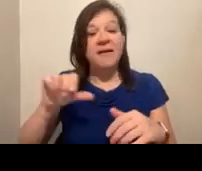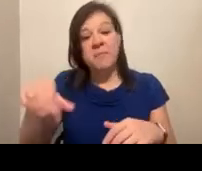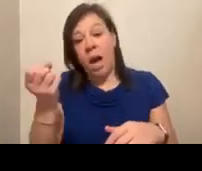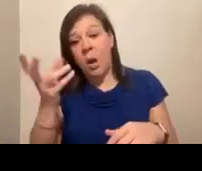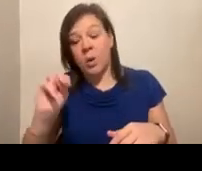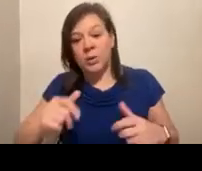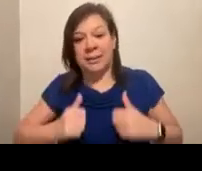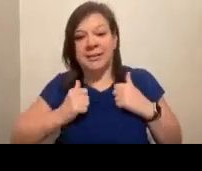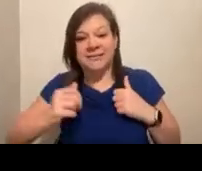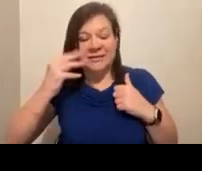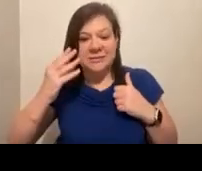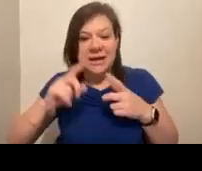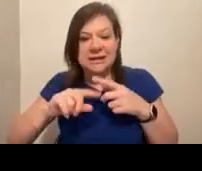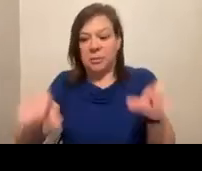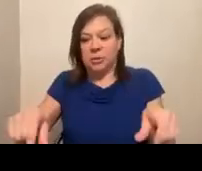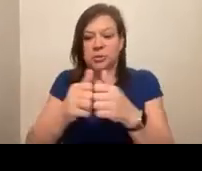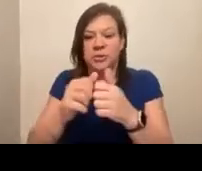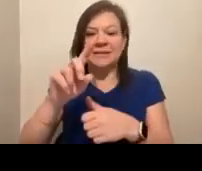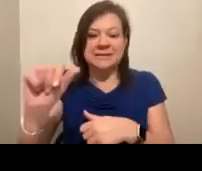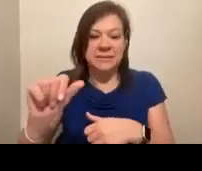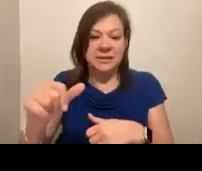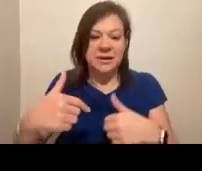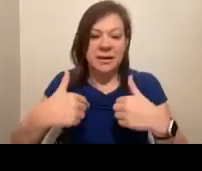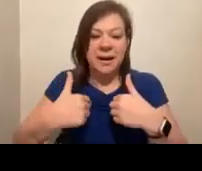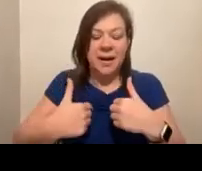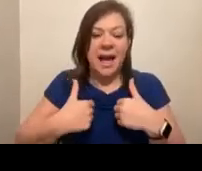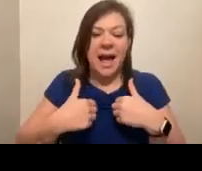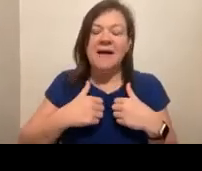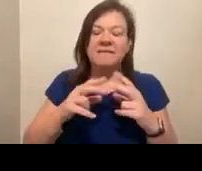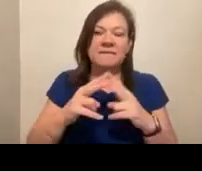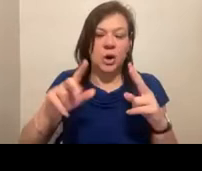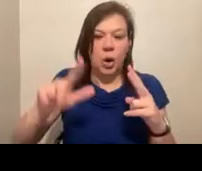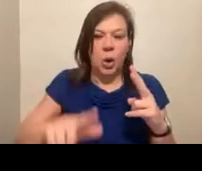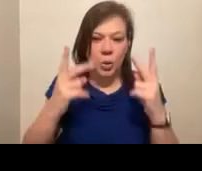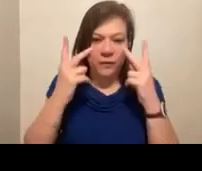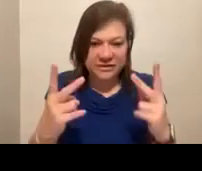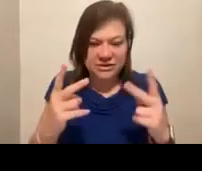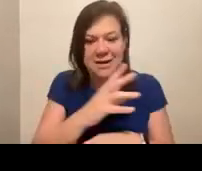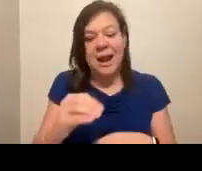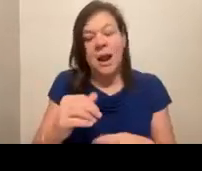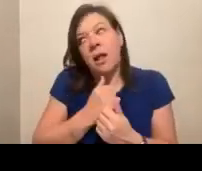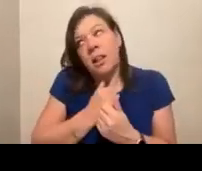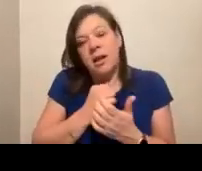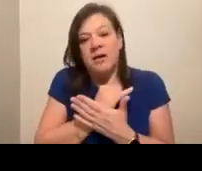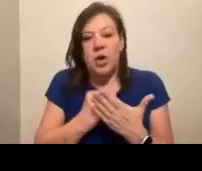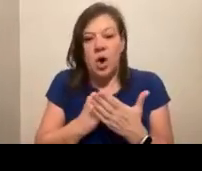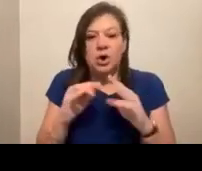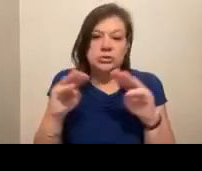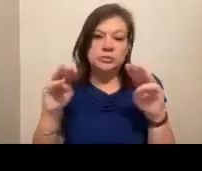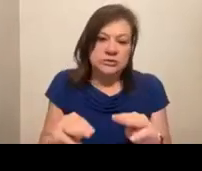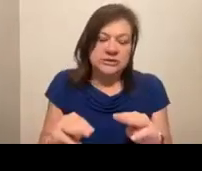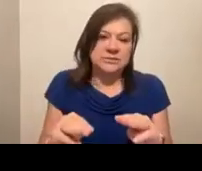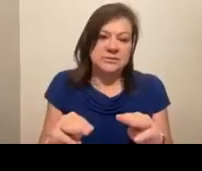as being a person with a disability. I am I'm I extremely low vision. And I also am a lover of the arts and of museums and